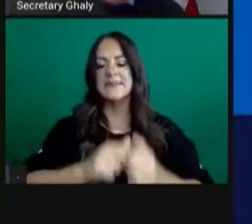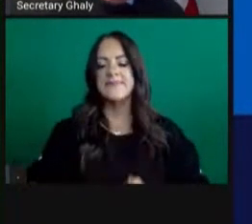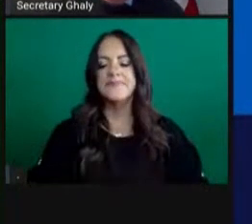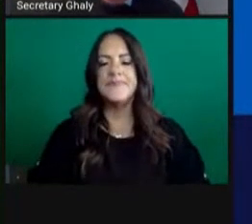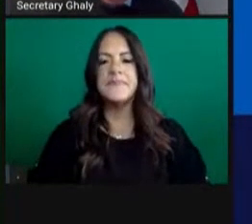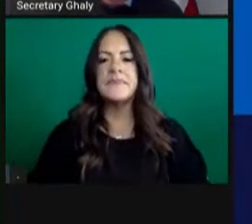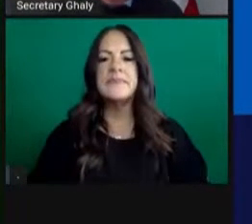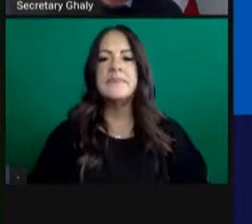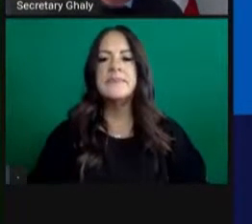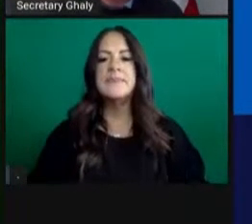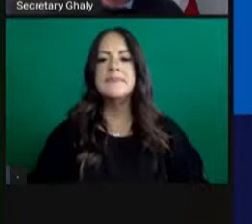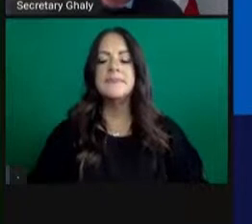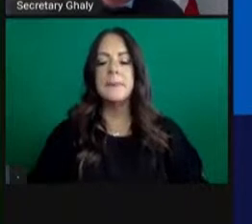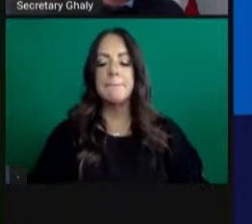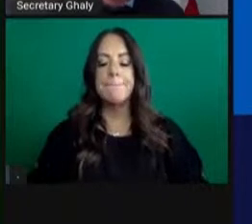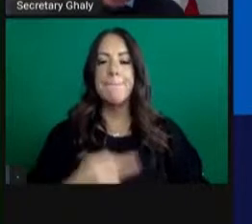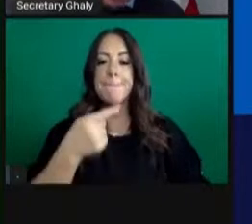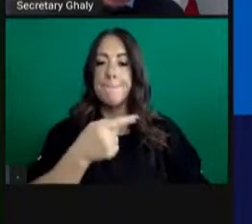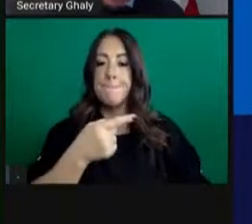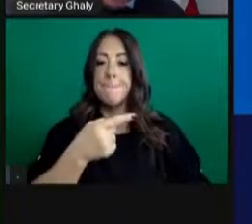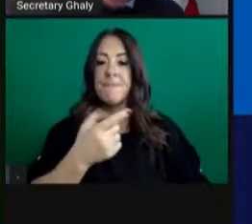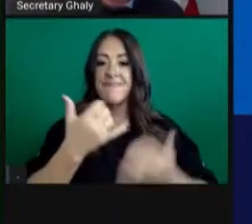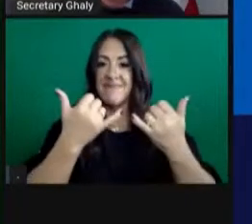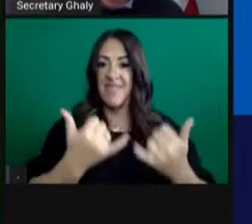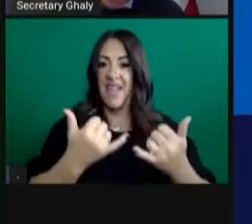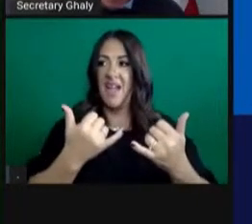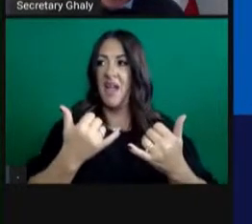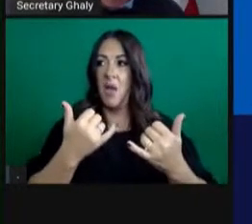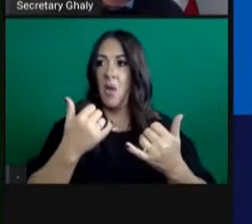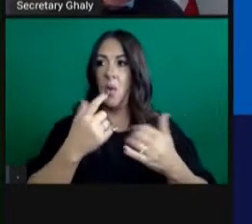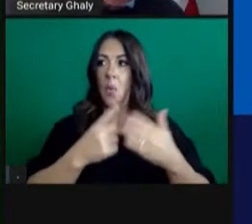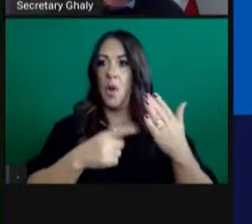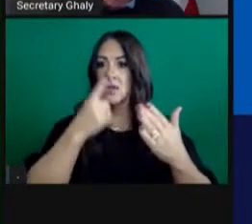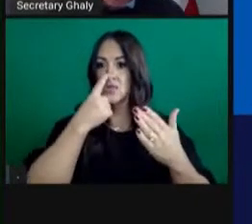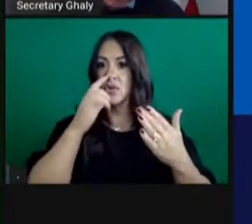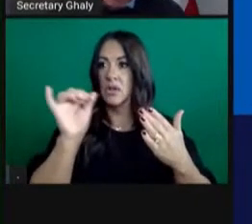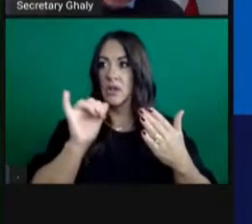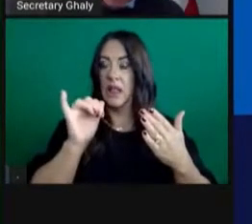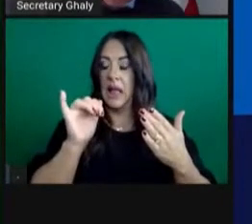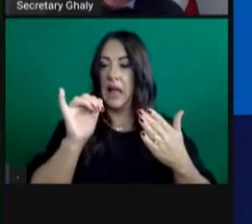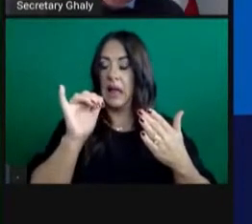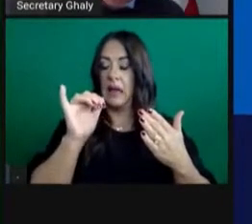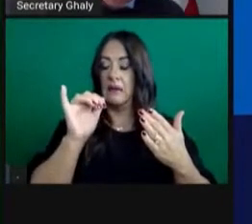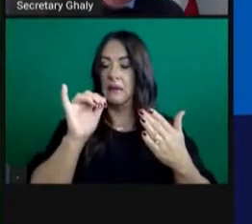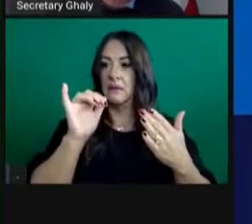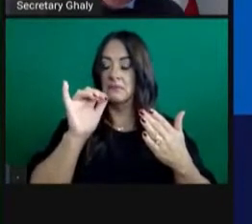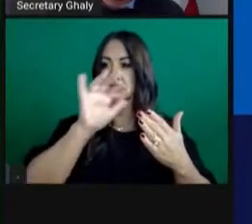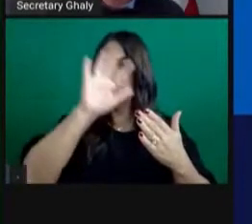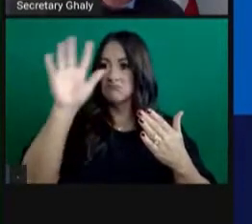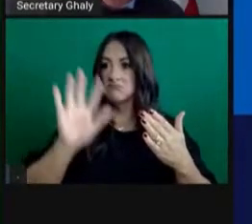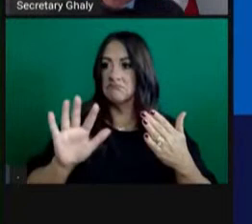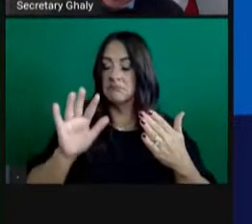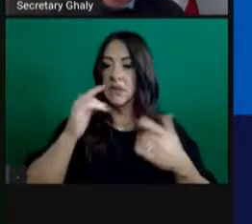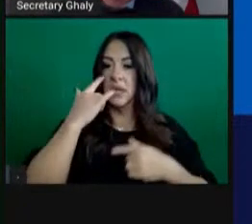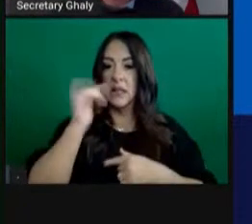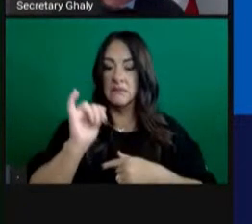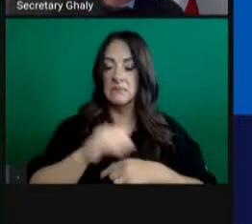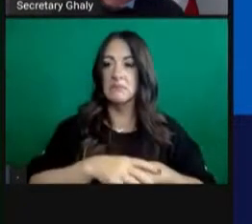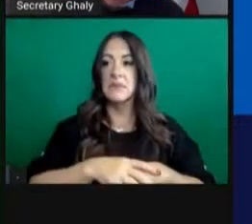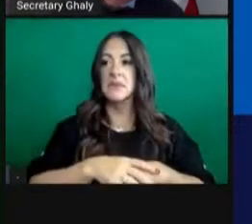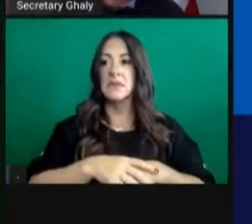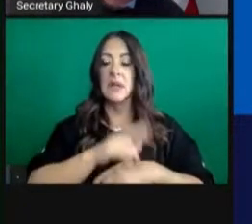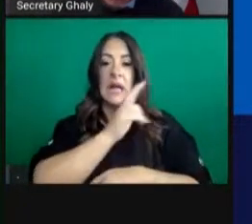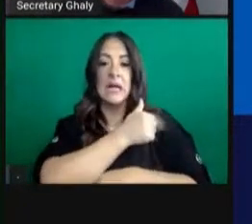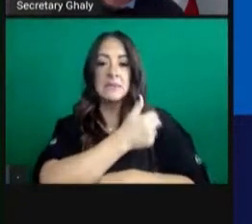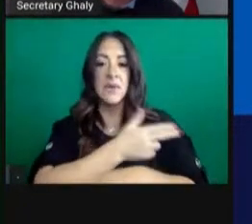So what's our current situation here? You know, certainly with the current surge, many hospitals are being stretched to provide